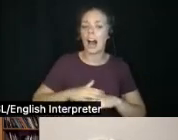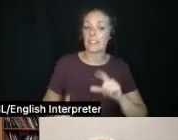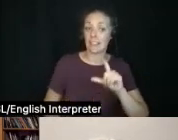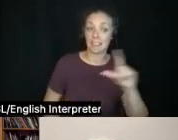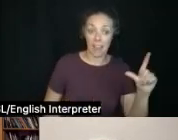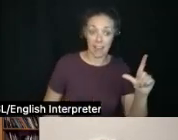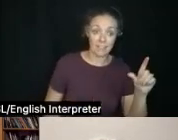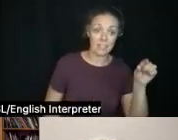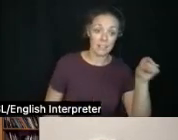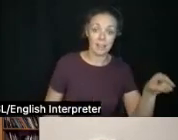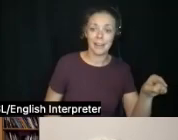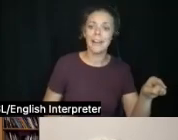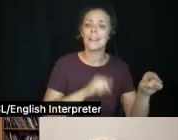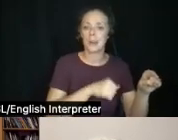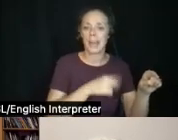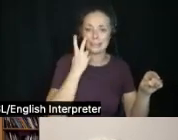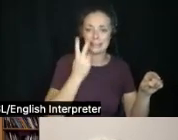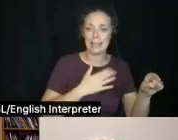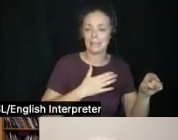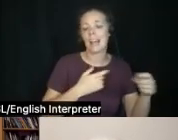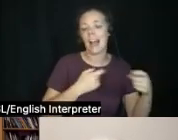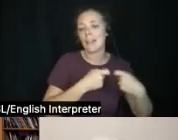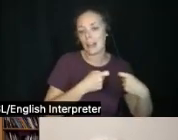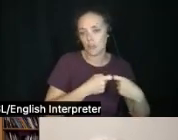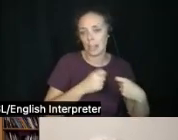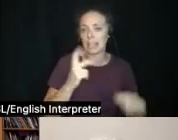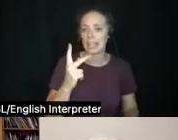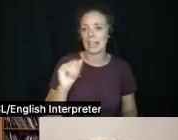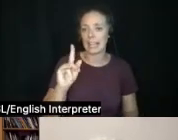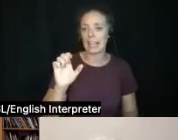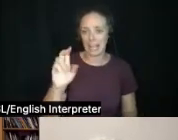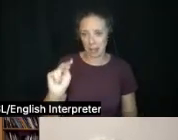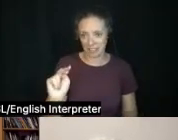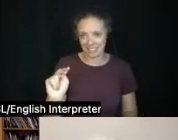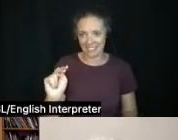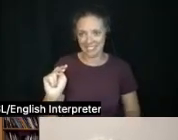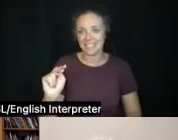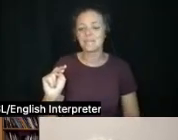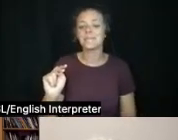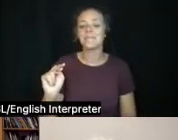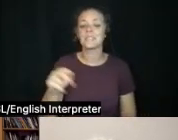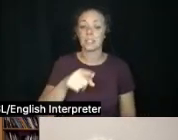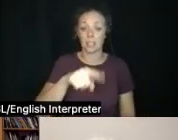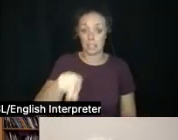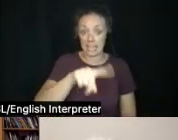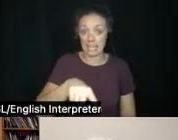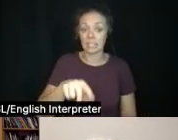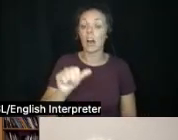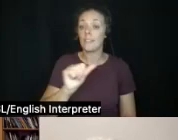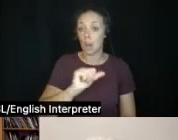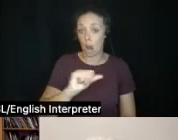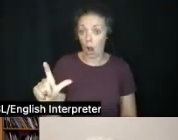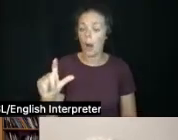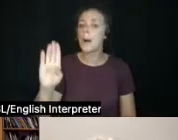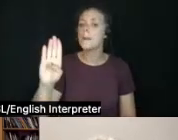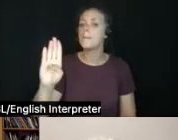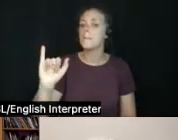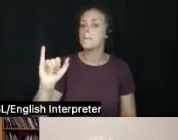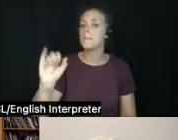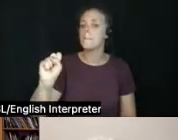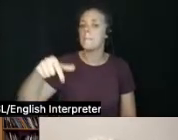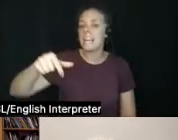you can see an electric kiln. And so these have all been now bisque fired.